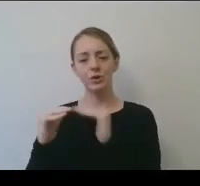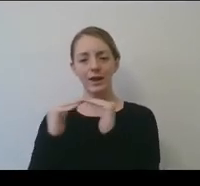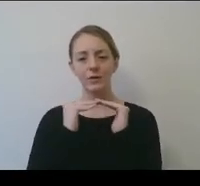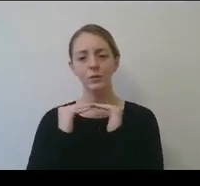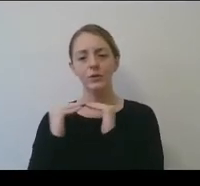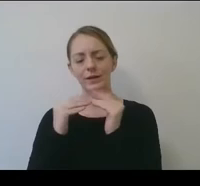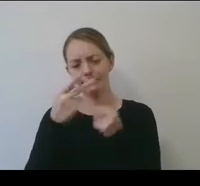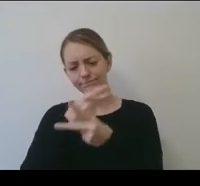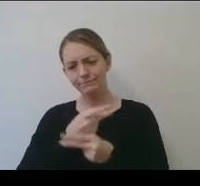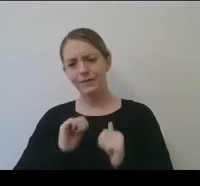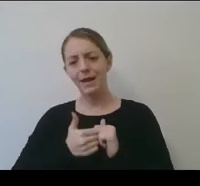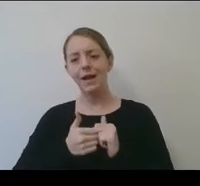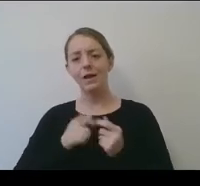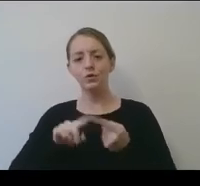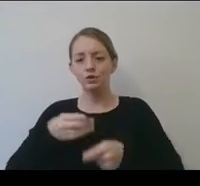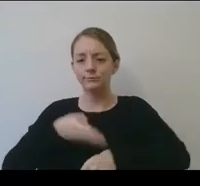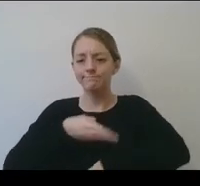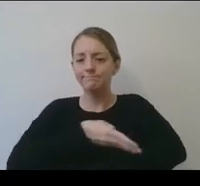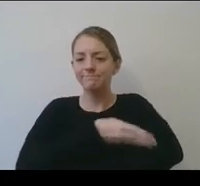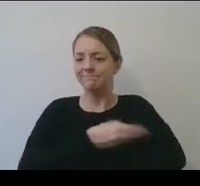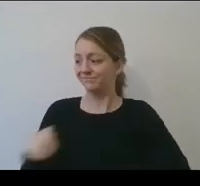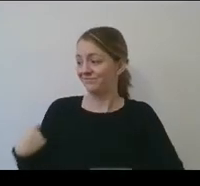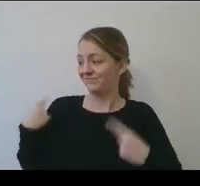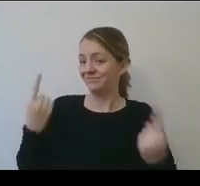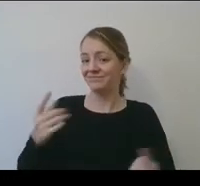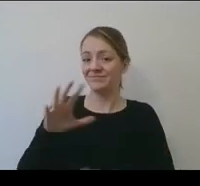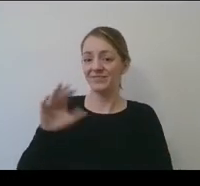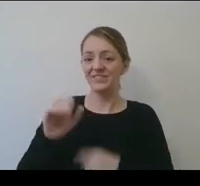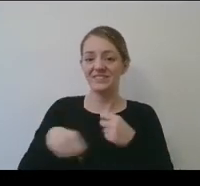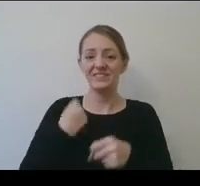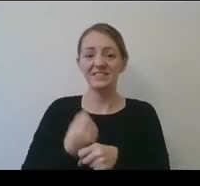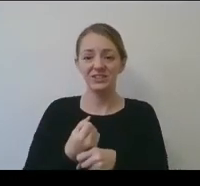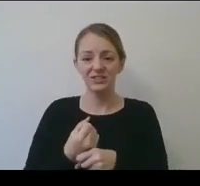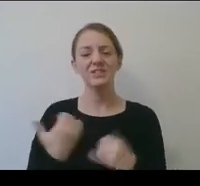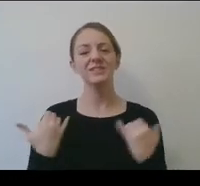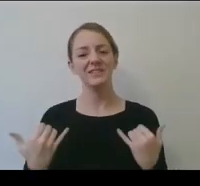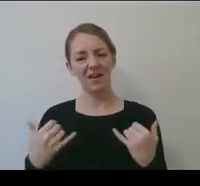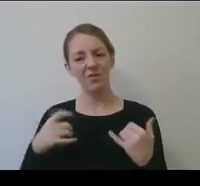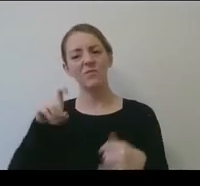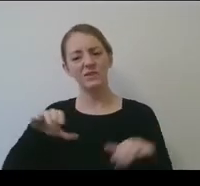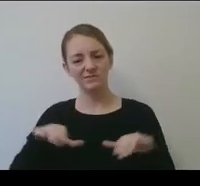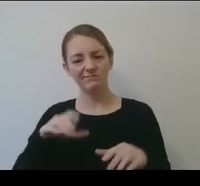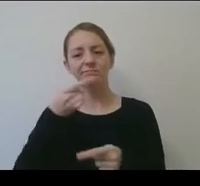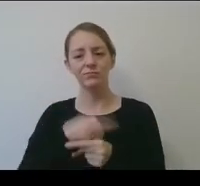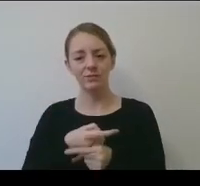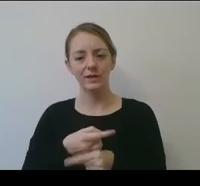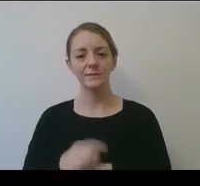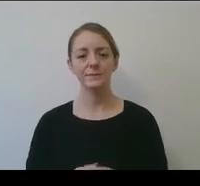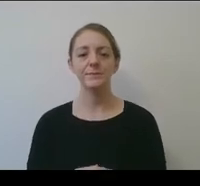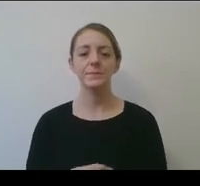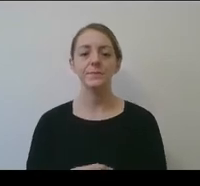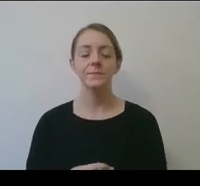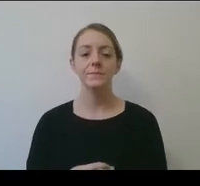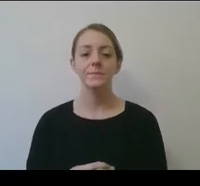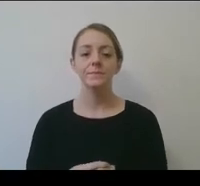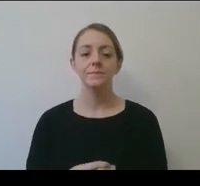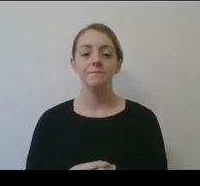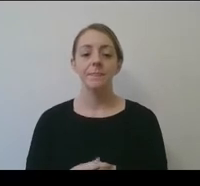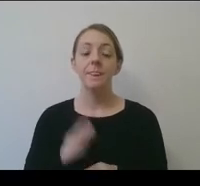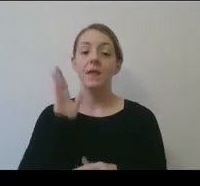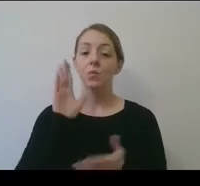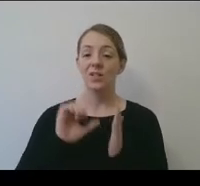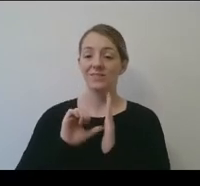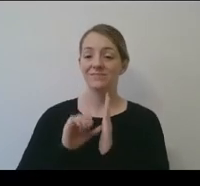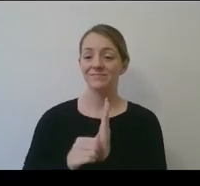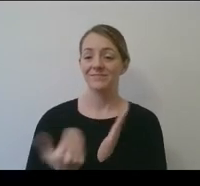for progress. It's been 50 years. It's time to do this and to get it right. I will then point out again, I